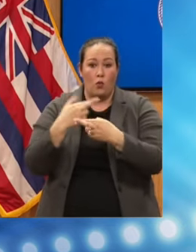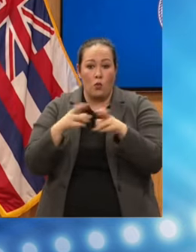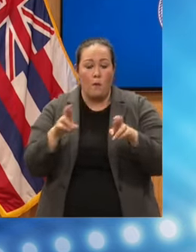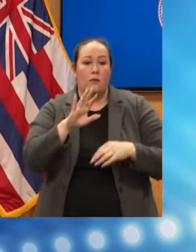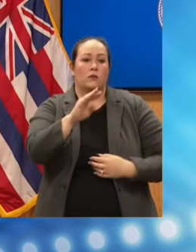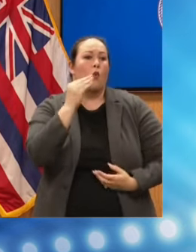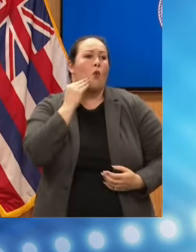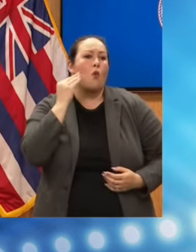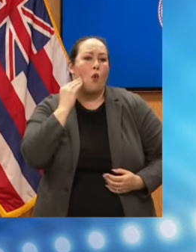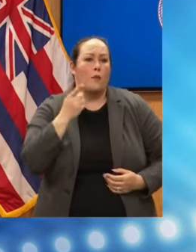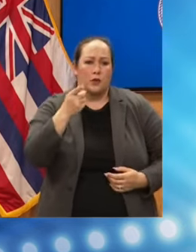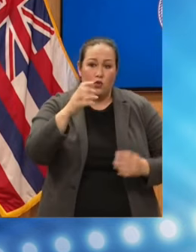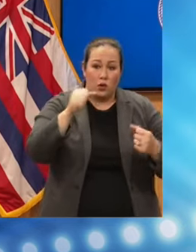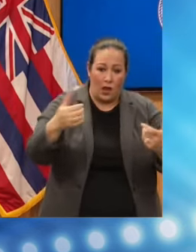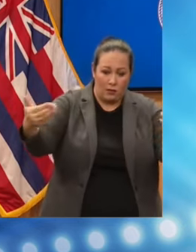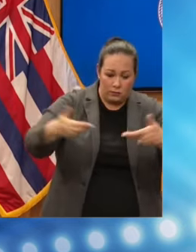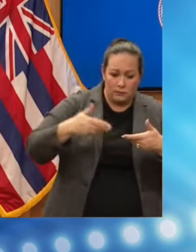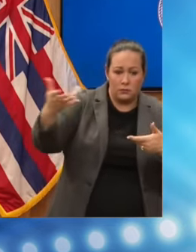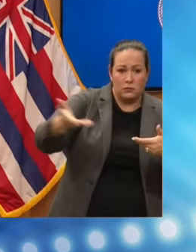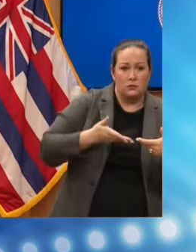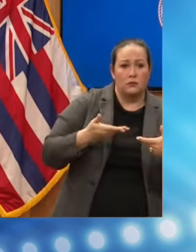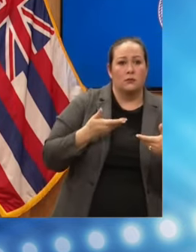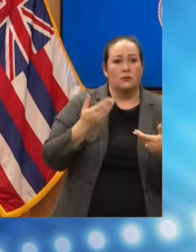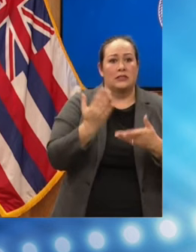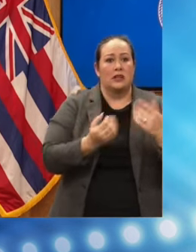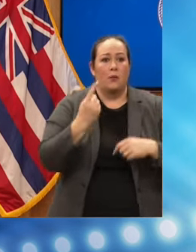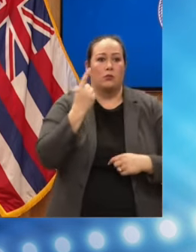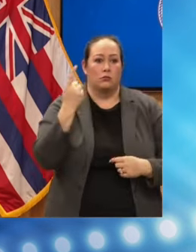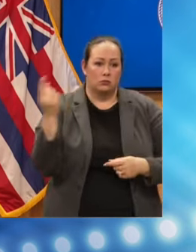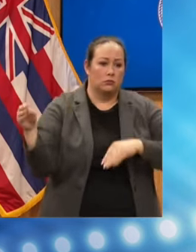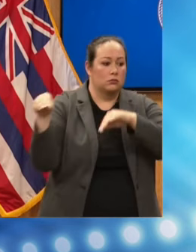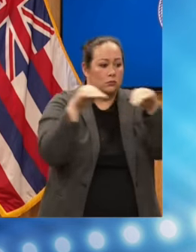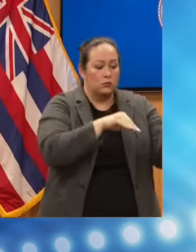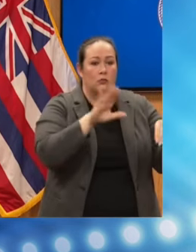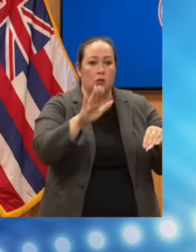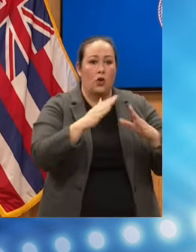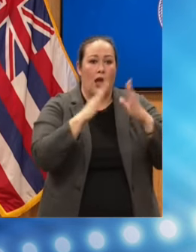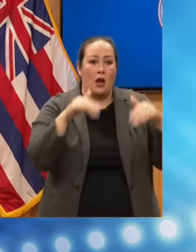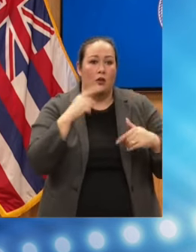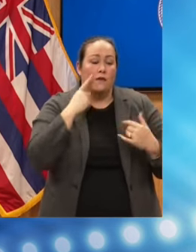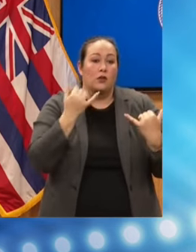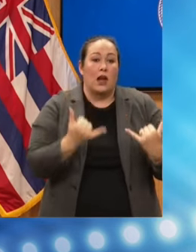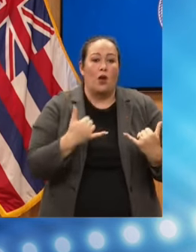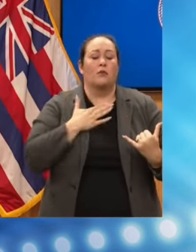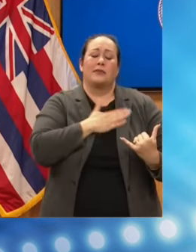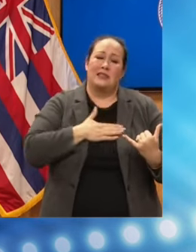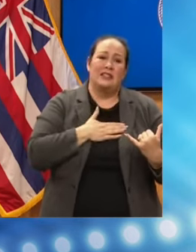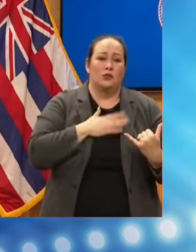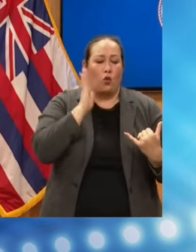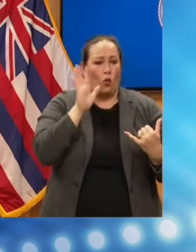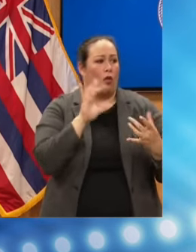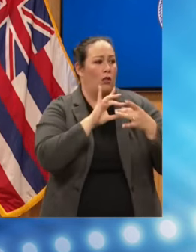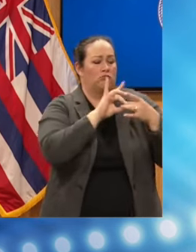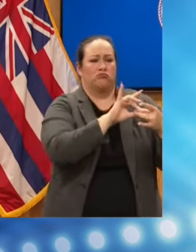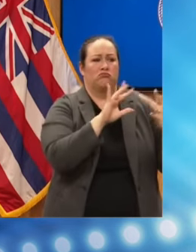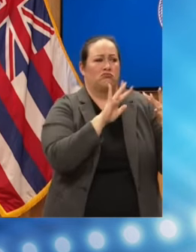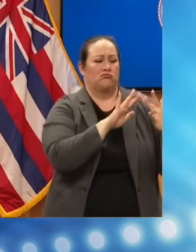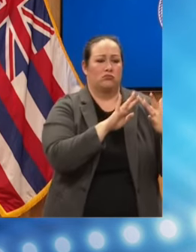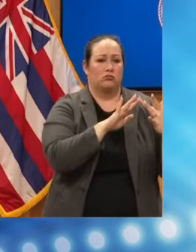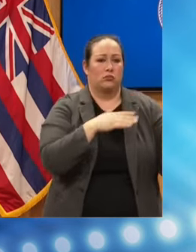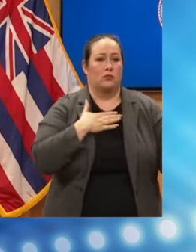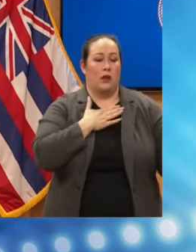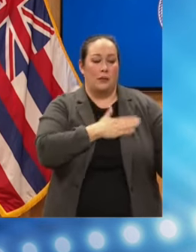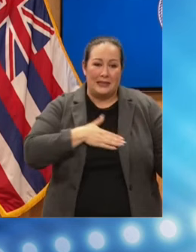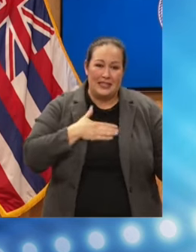have the capacity to take someone in from West Maui, please do. We'll find a way to connect you. Please